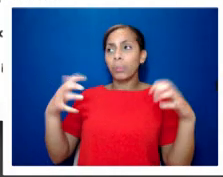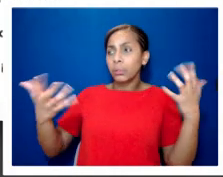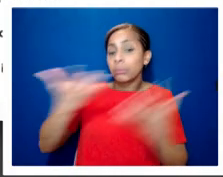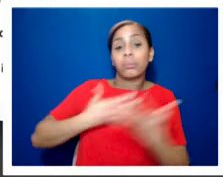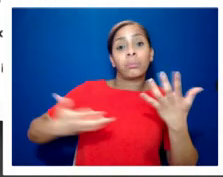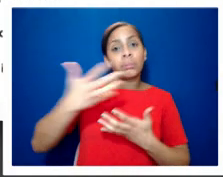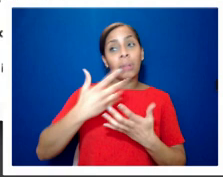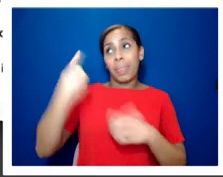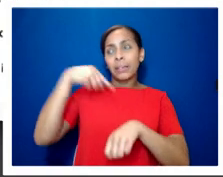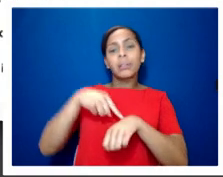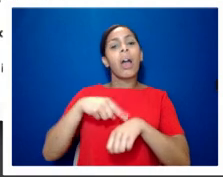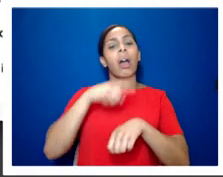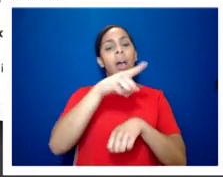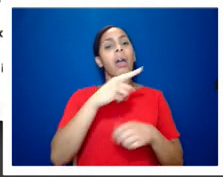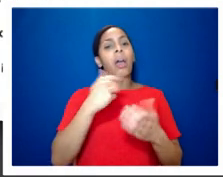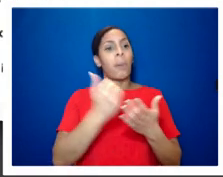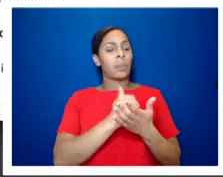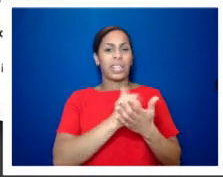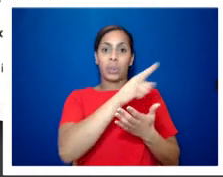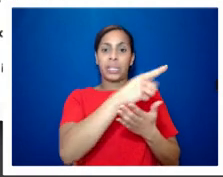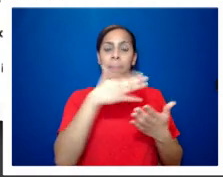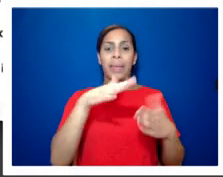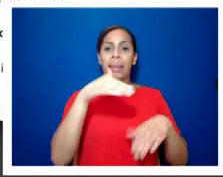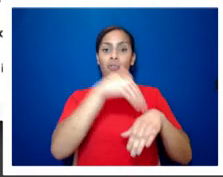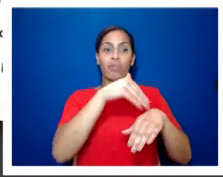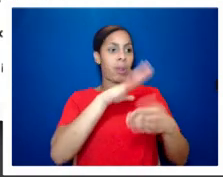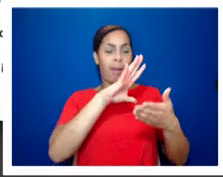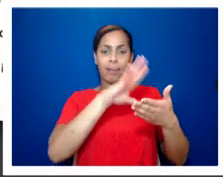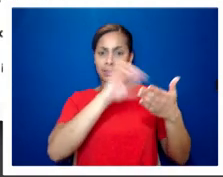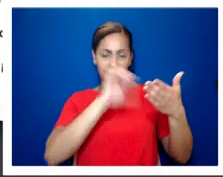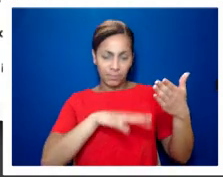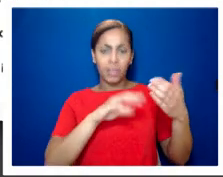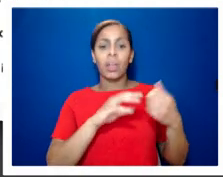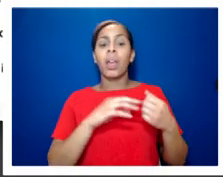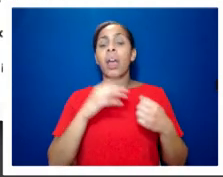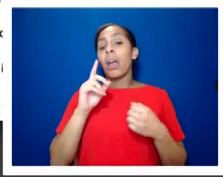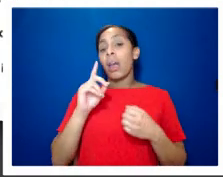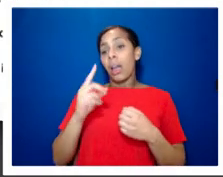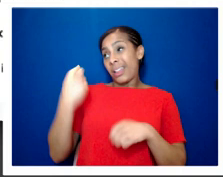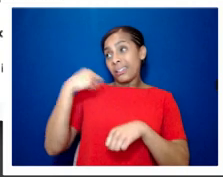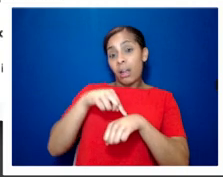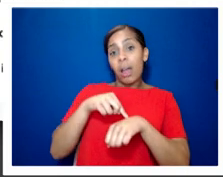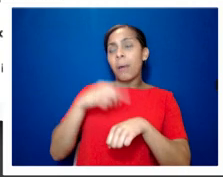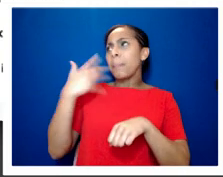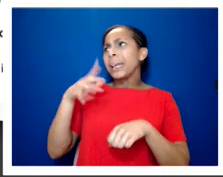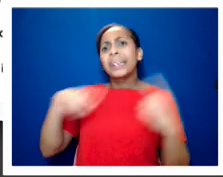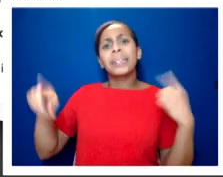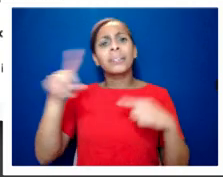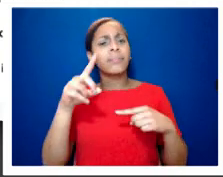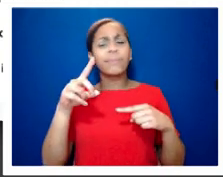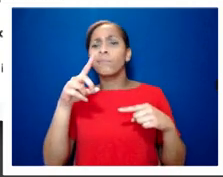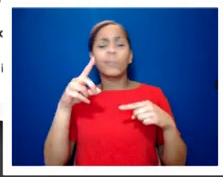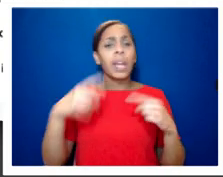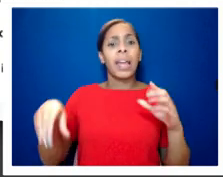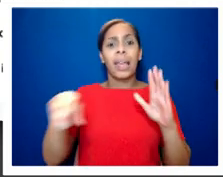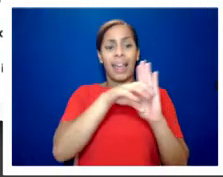homosexuality there was an mp called um sir cyril osborne who tried to water down this decriminalization with a clause that would